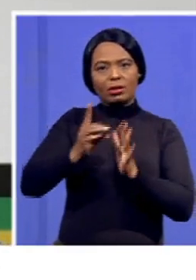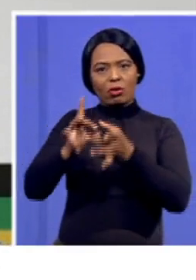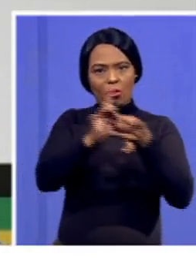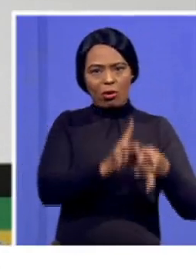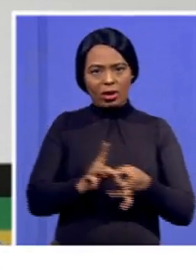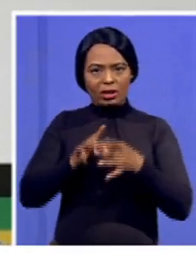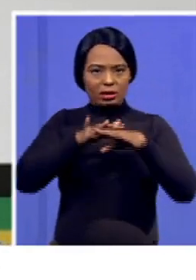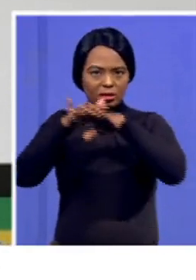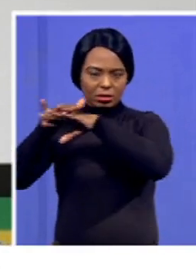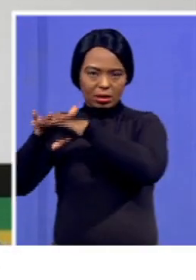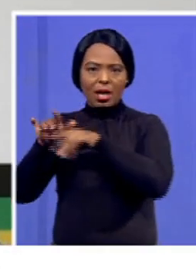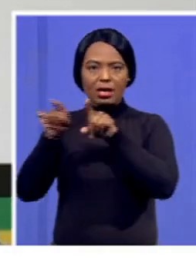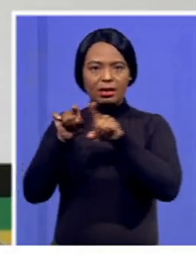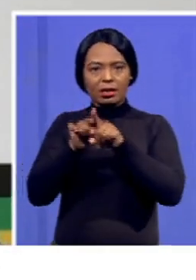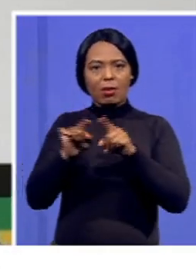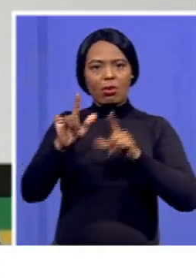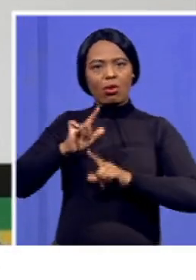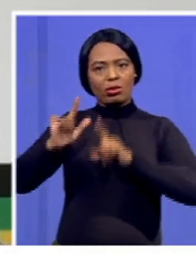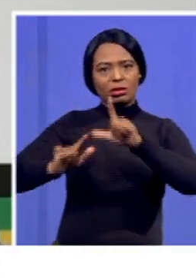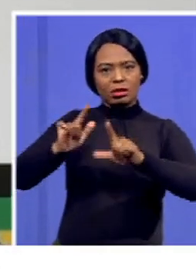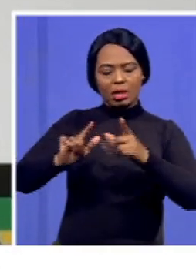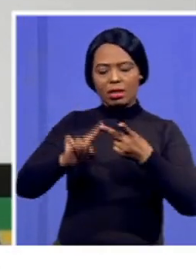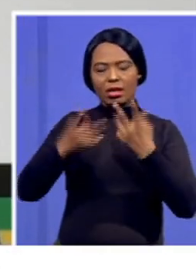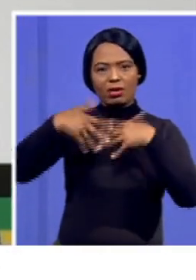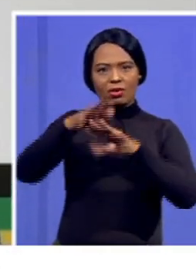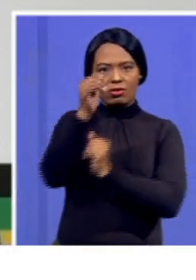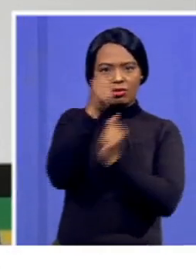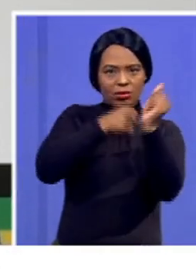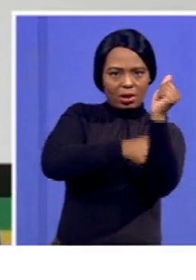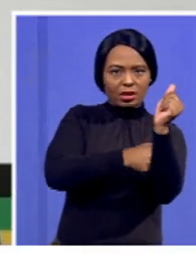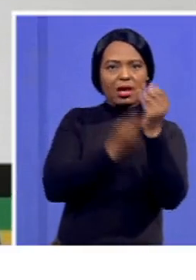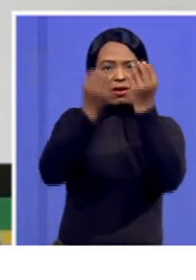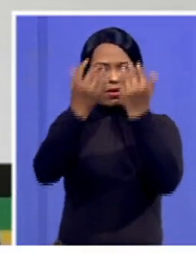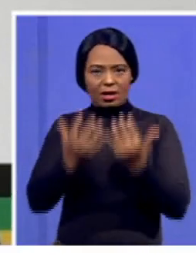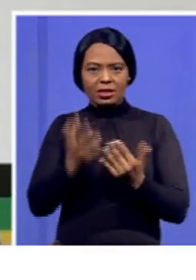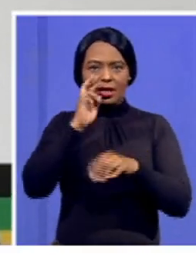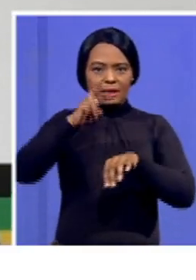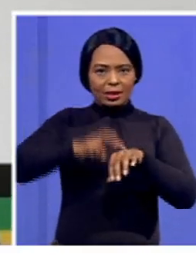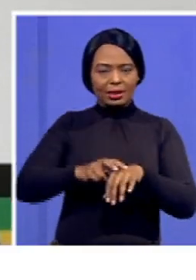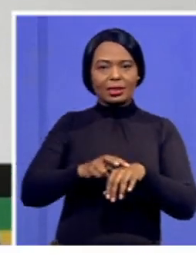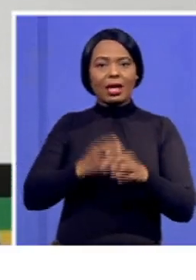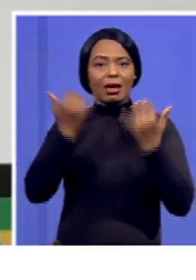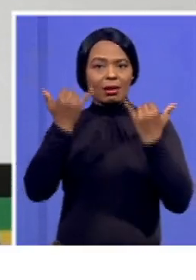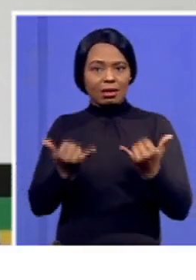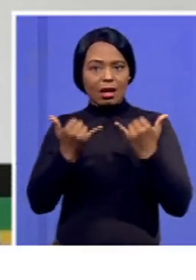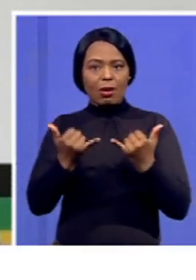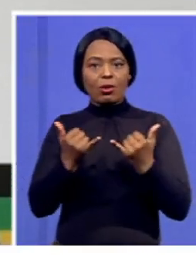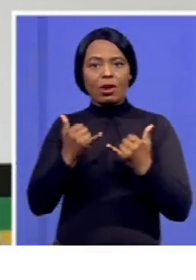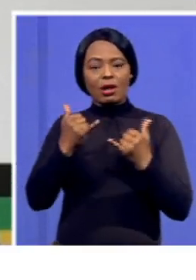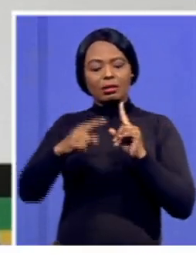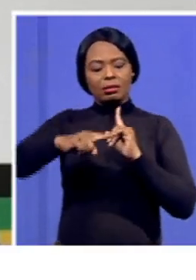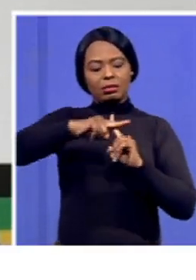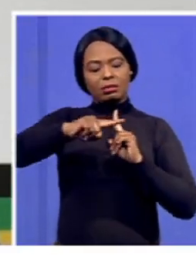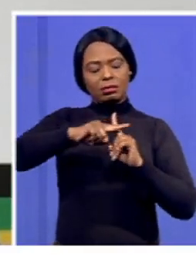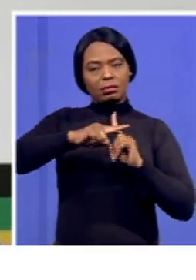-effective logistical, infrastructural, and financial nodes. Our main long-term targets have to